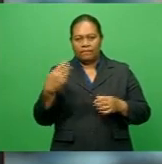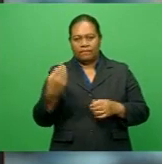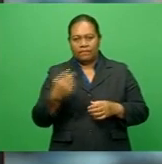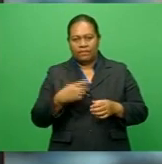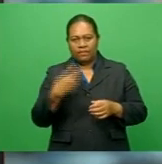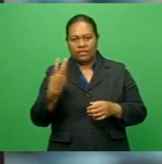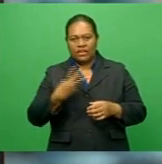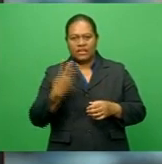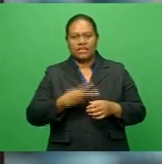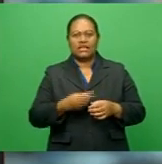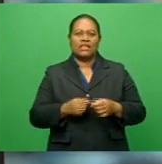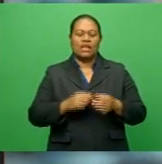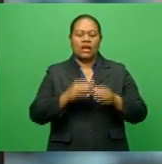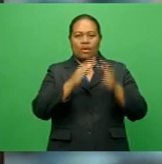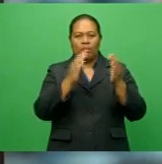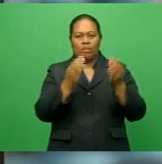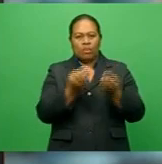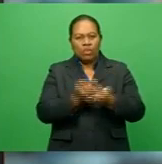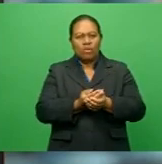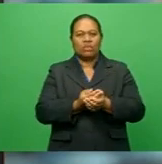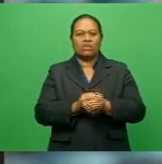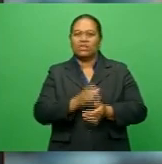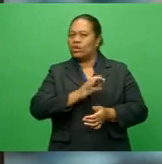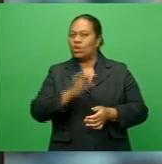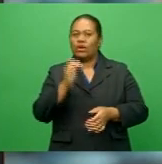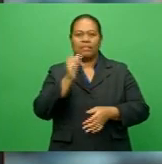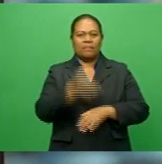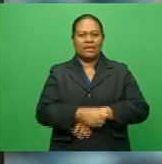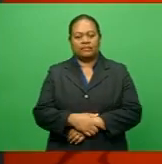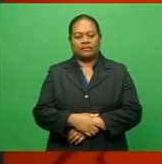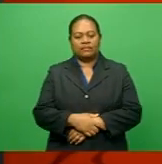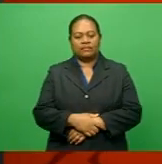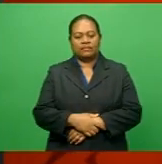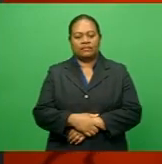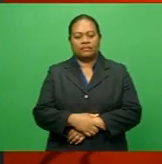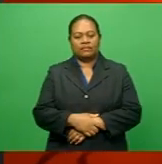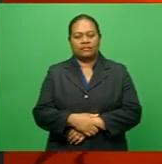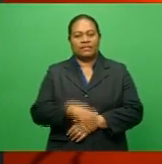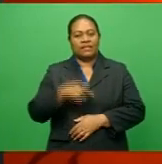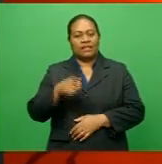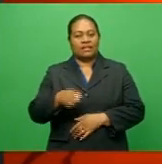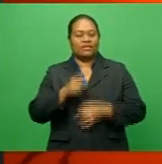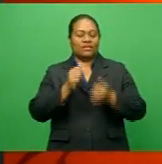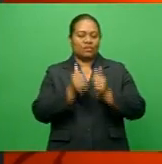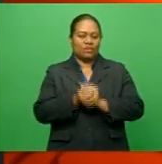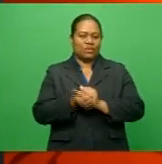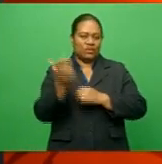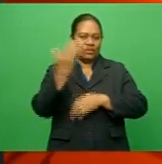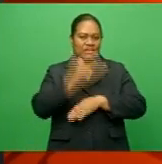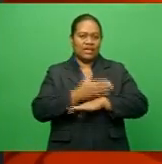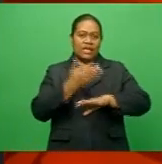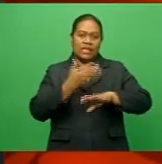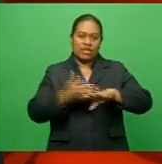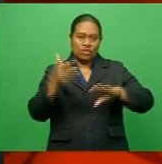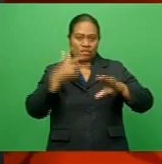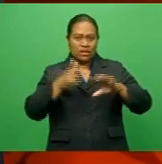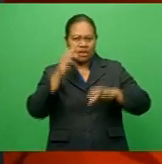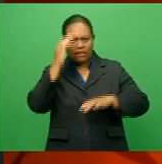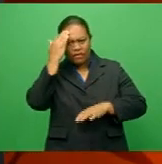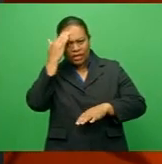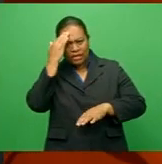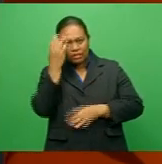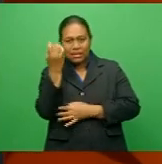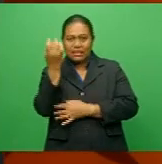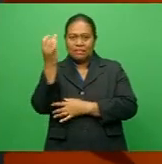The finish unbeaten on a 66-not-out of 50 balls. That's it from Sports Tonight in New Media. Facebook's